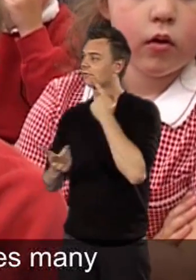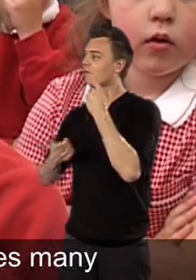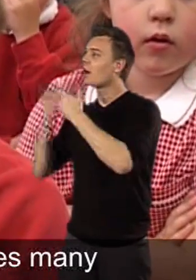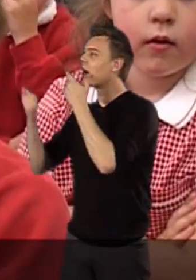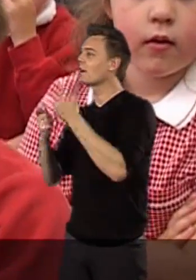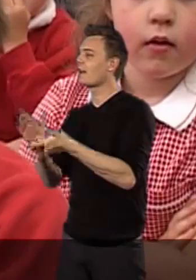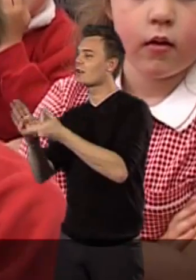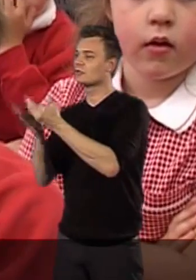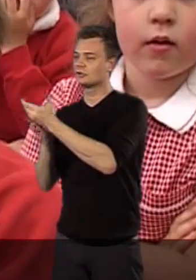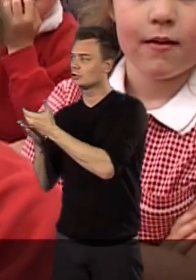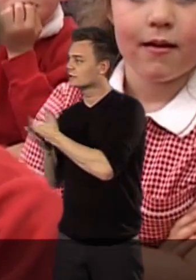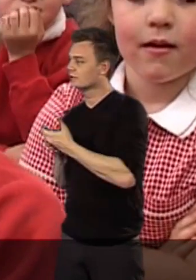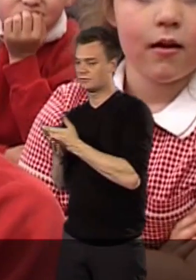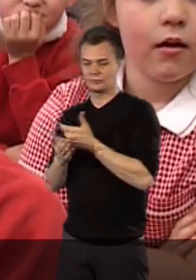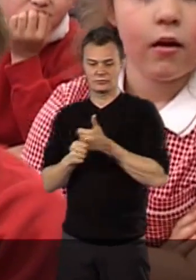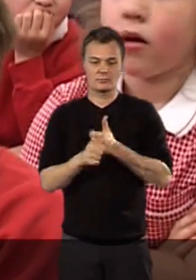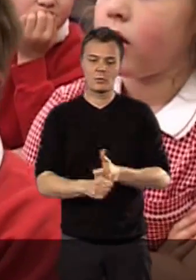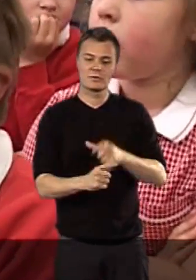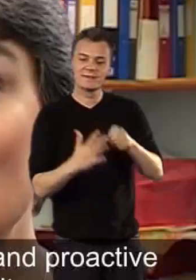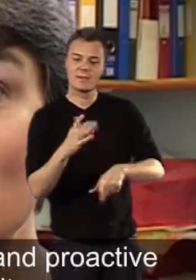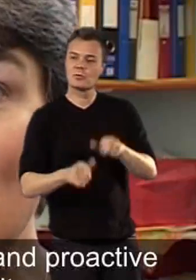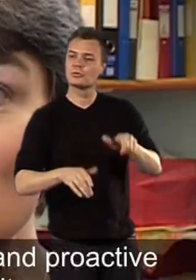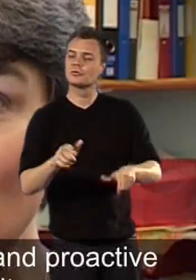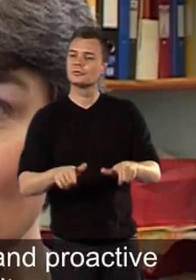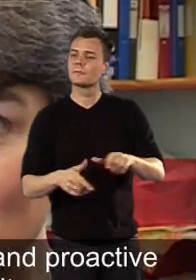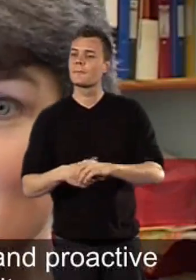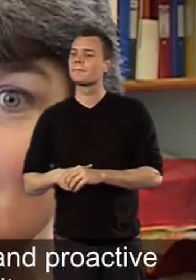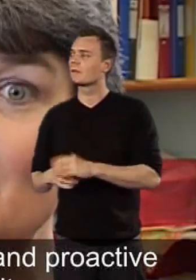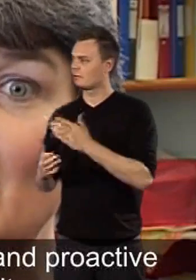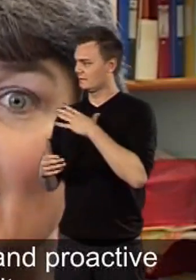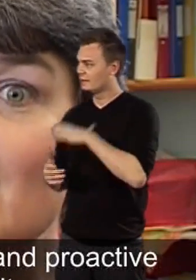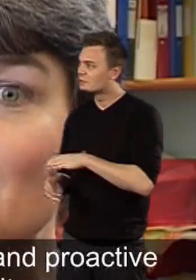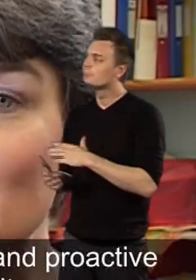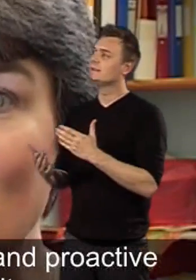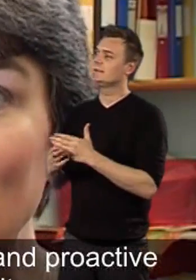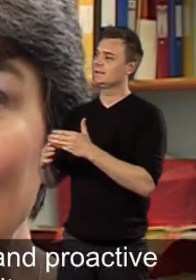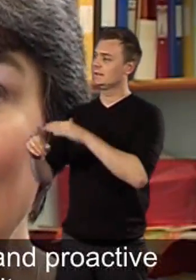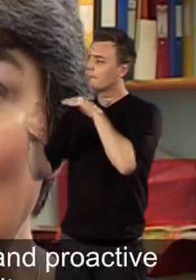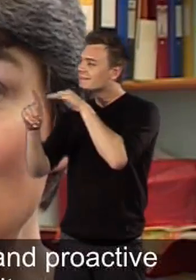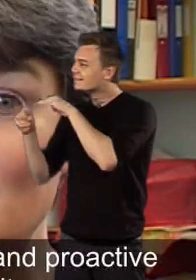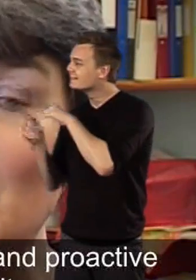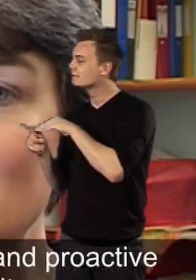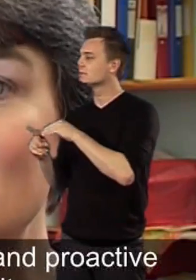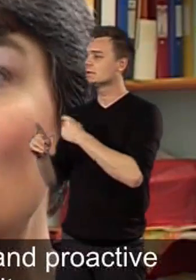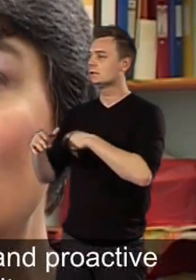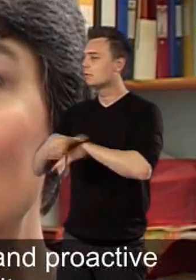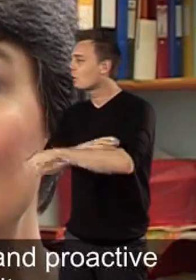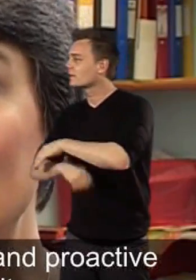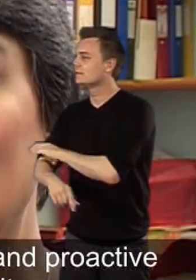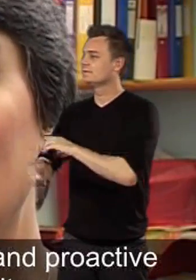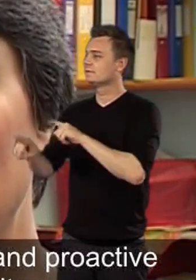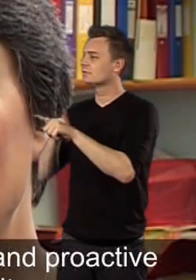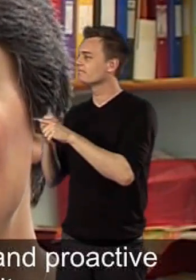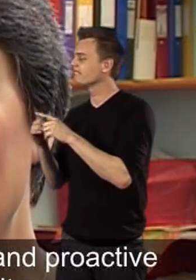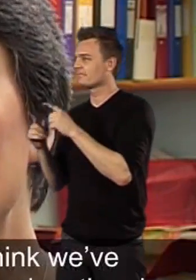additional resources to support disabled pupils. It's just a case of being persistent and proactive and trying anybody because it's quite a